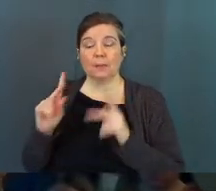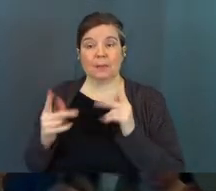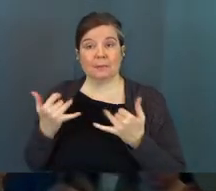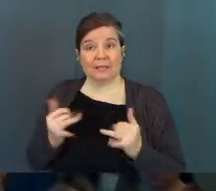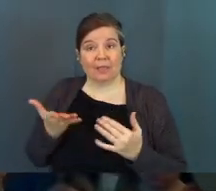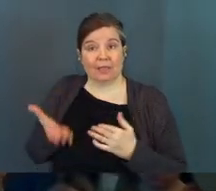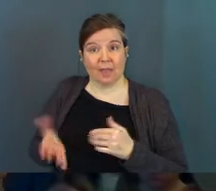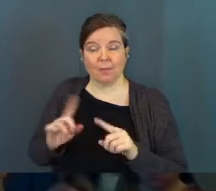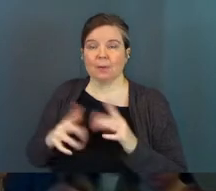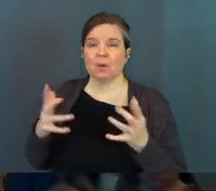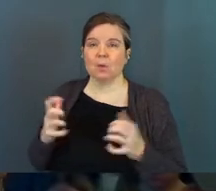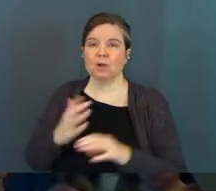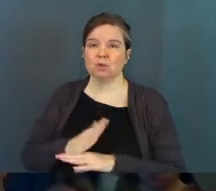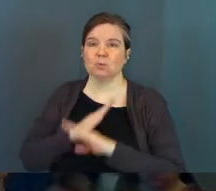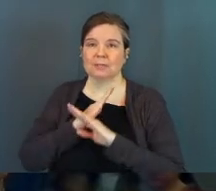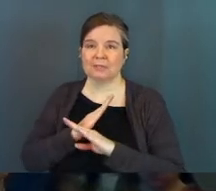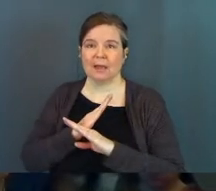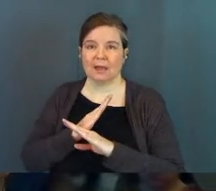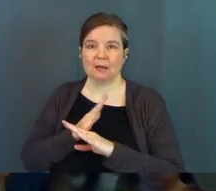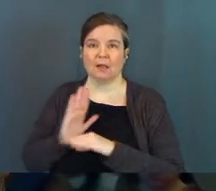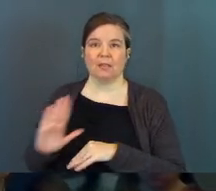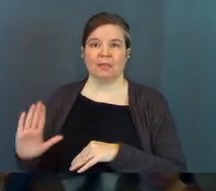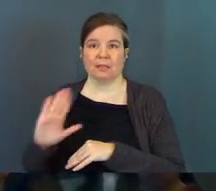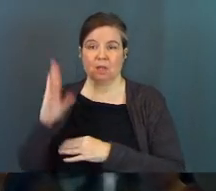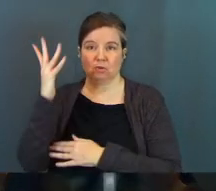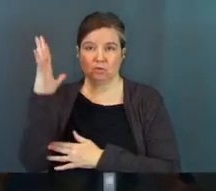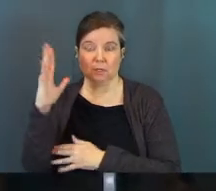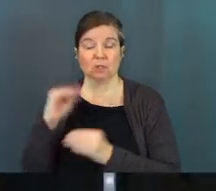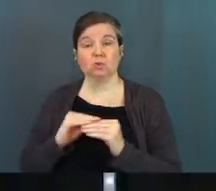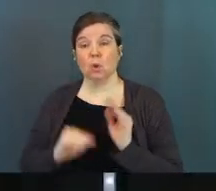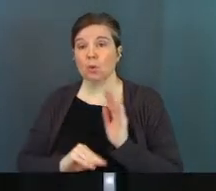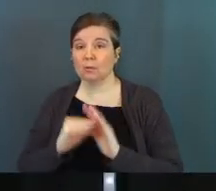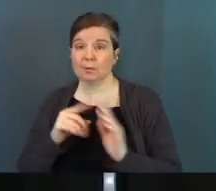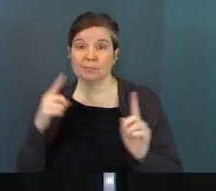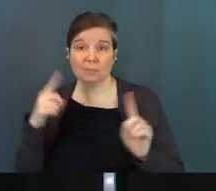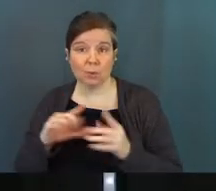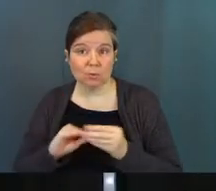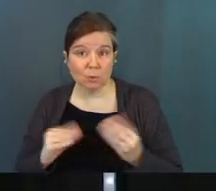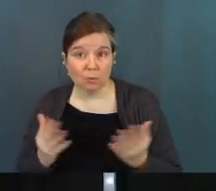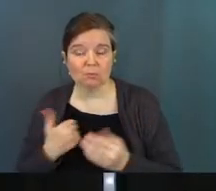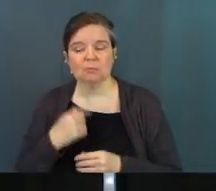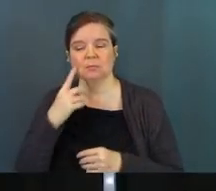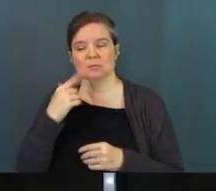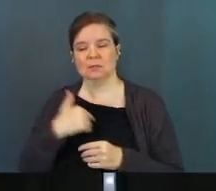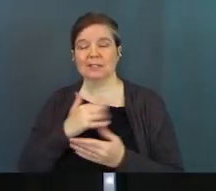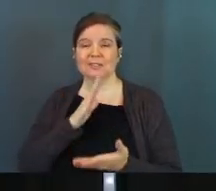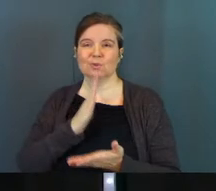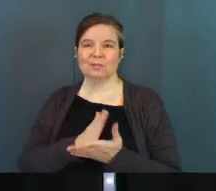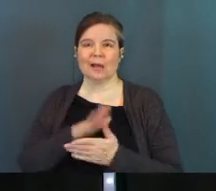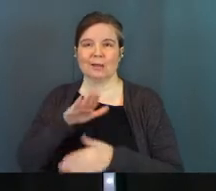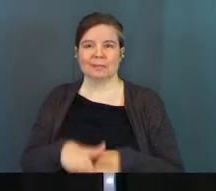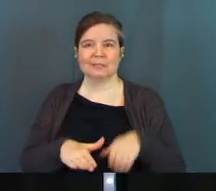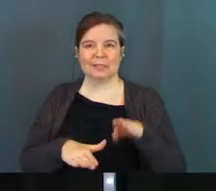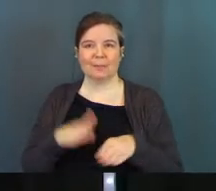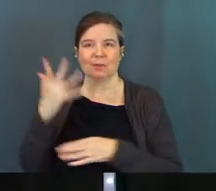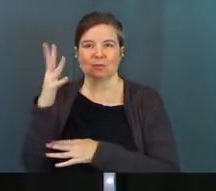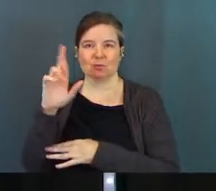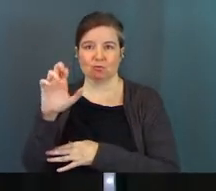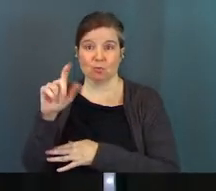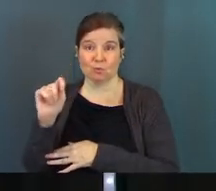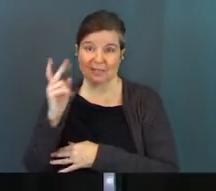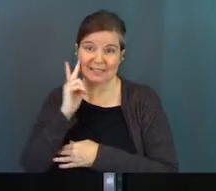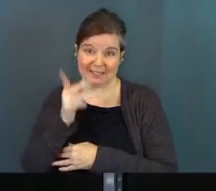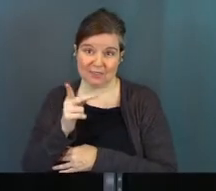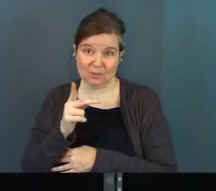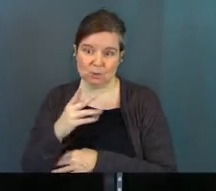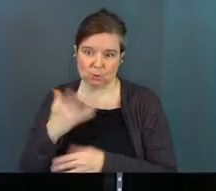people still there, but they wanted to protect their trees. So, the moral of the story is, for us today, is stop stepping on tree roots, okay? I've seen some